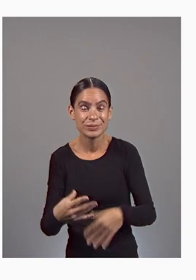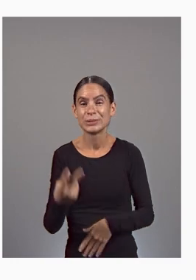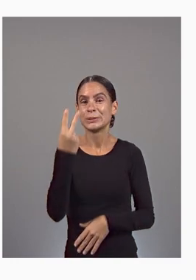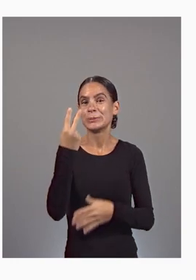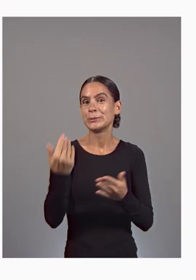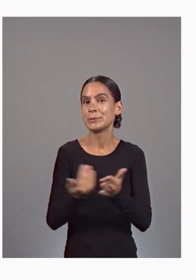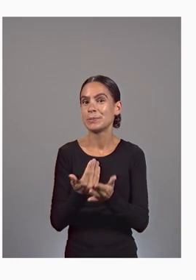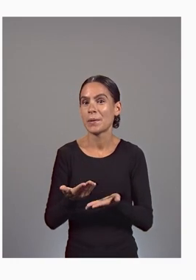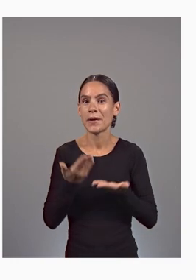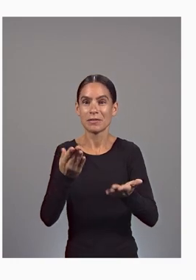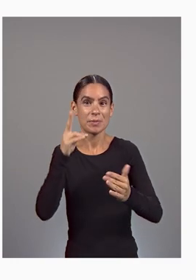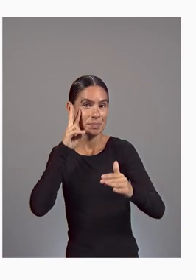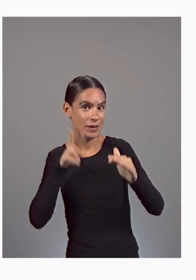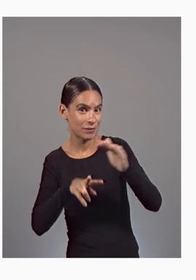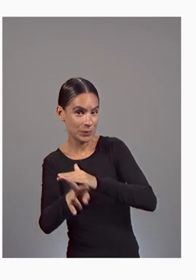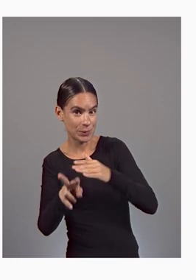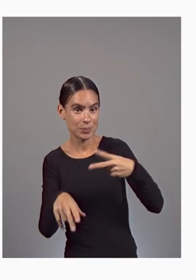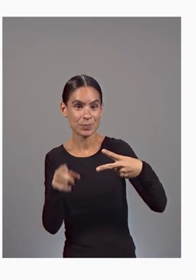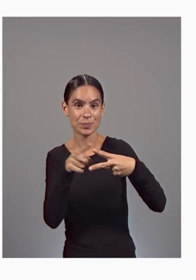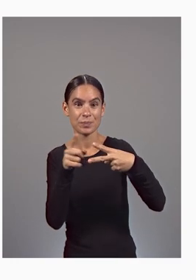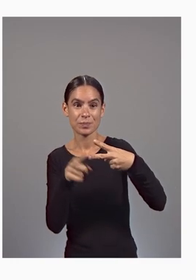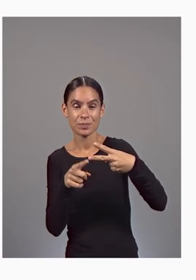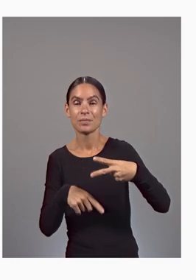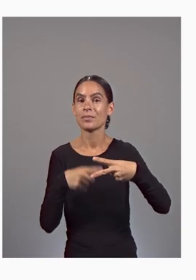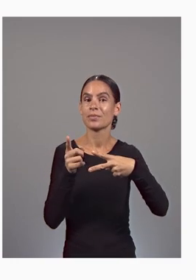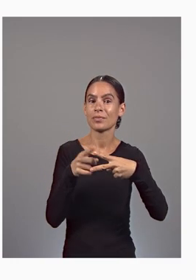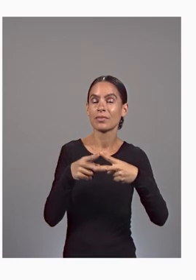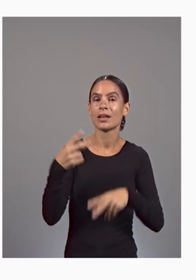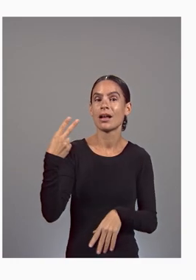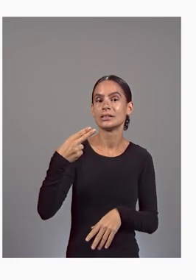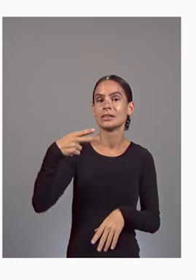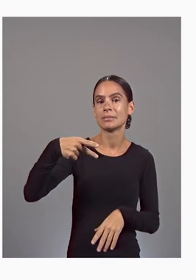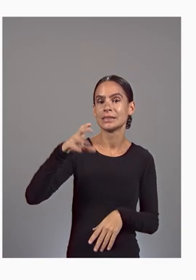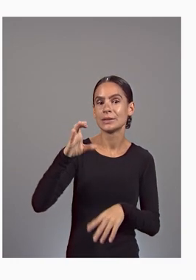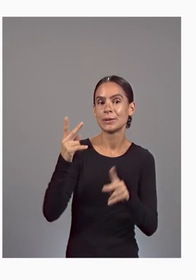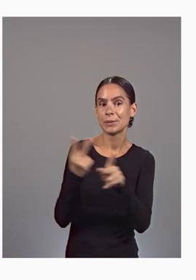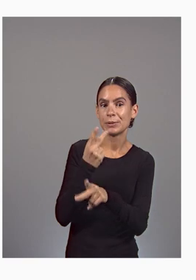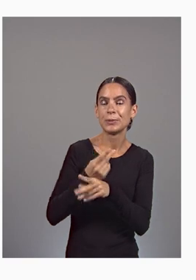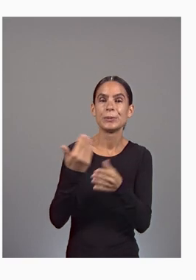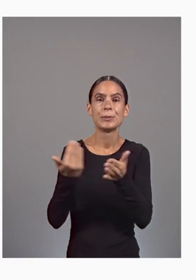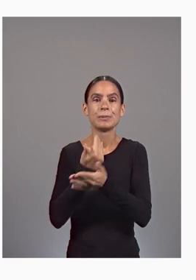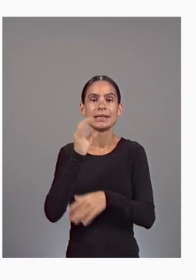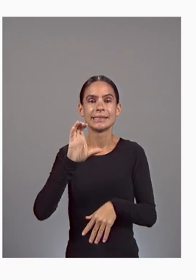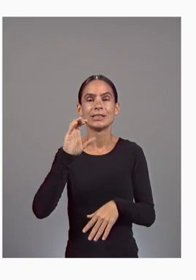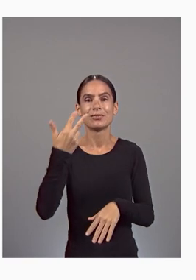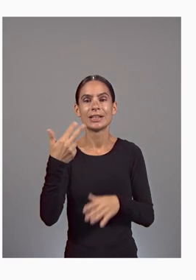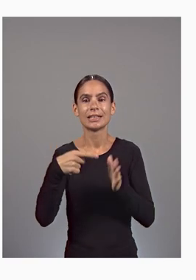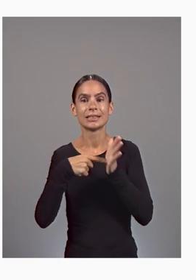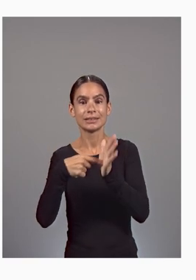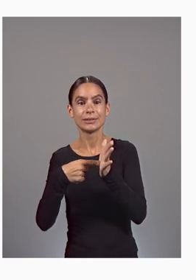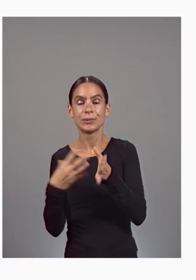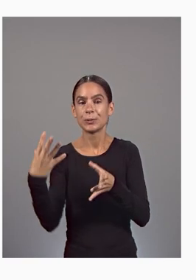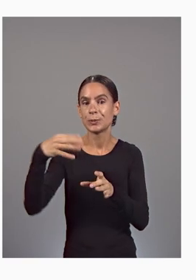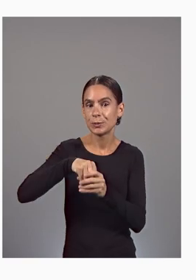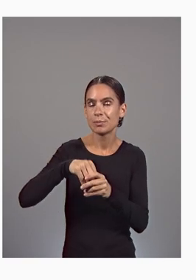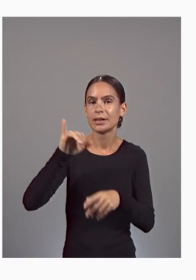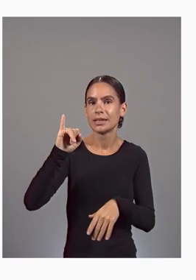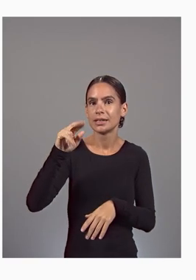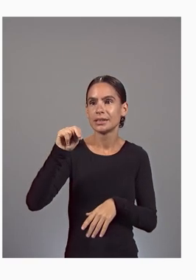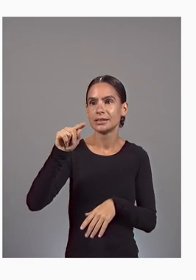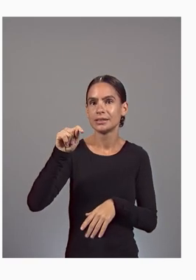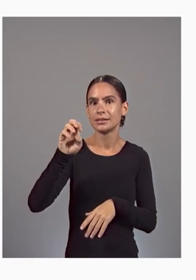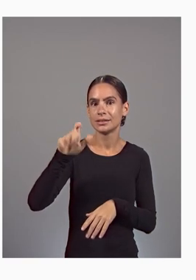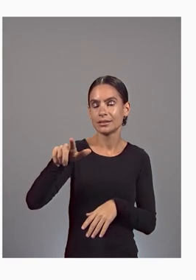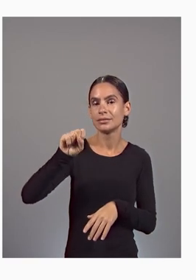For HPC Compute, new C3 instances include the Intel Sapphire Rapid